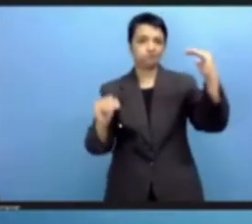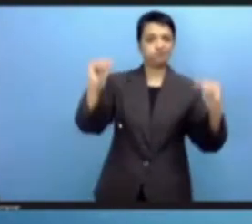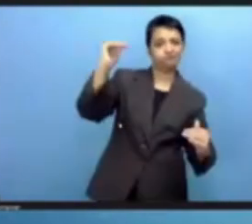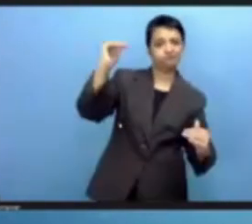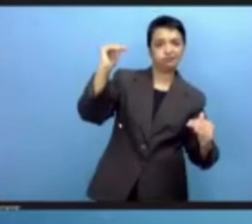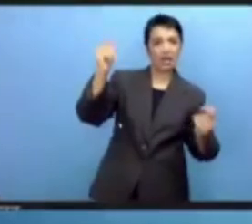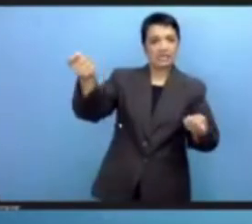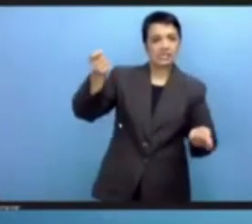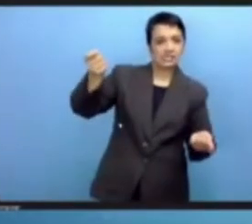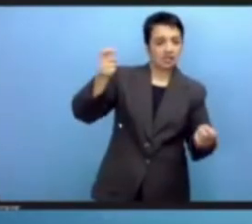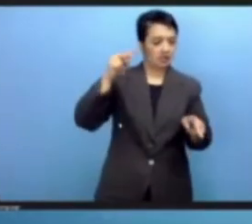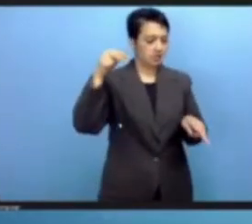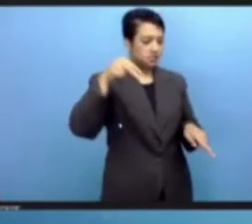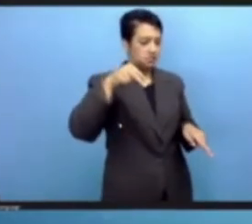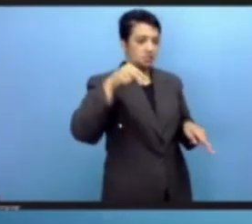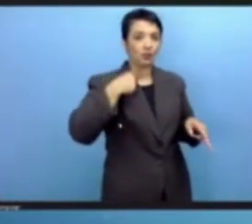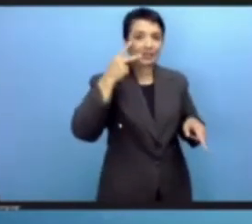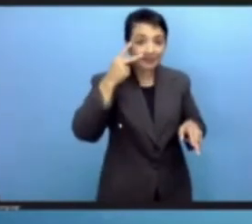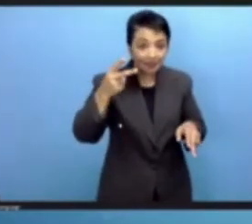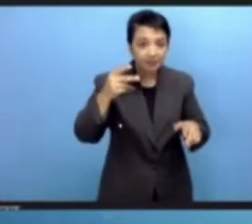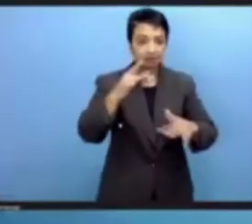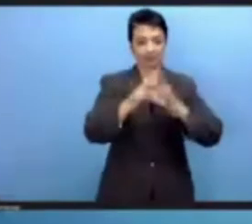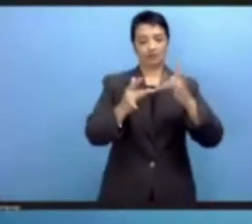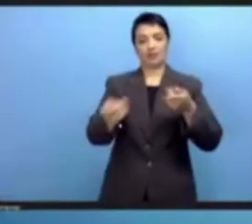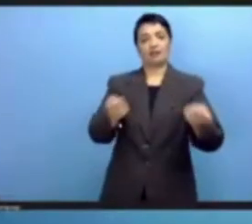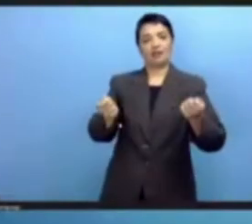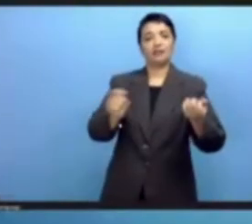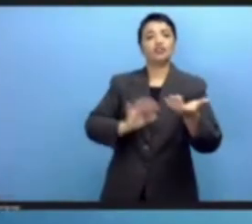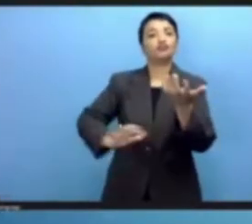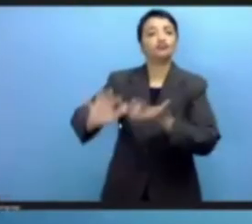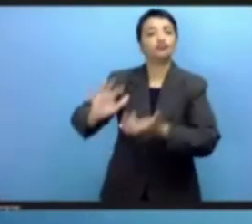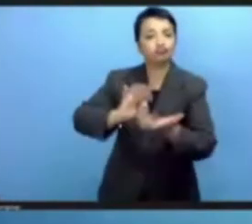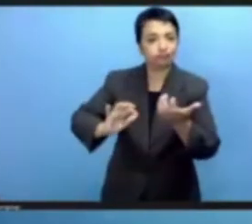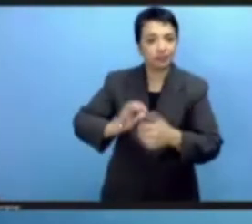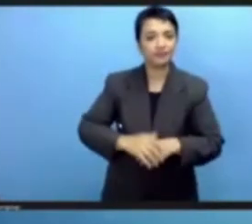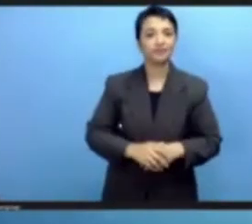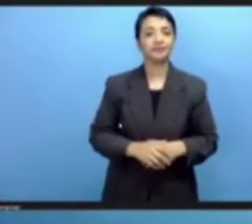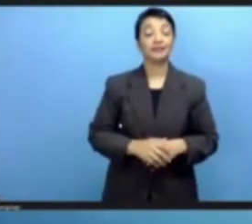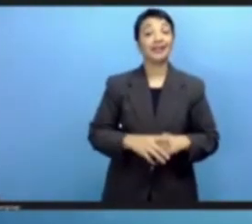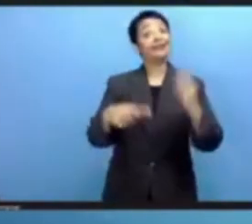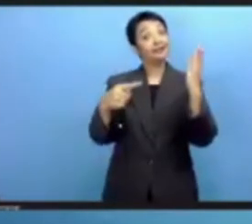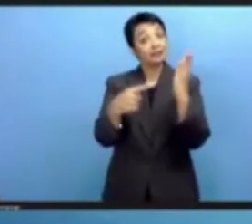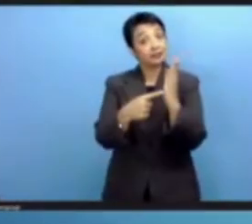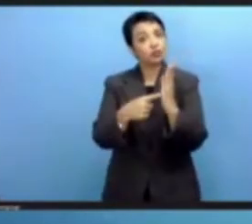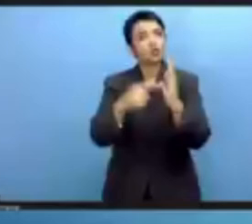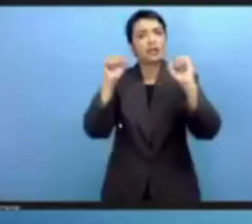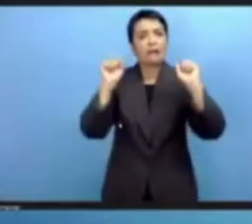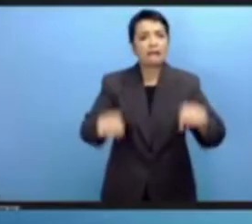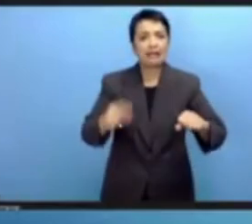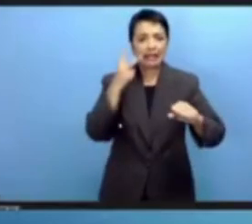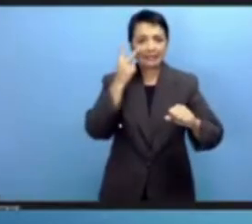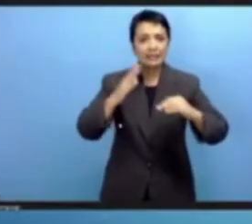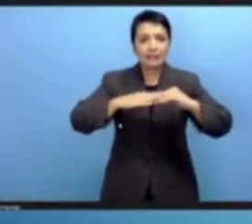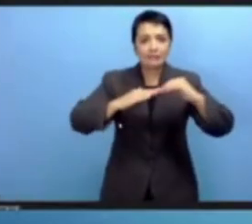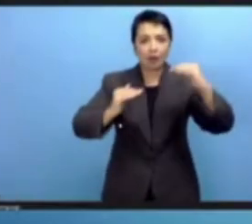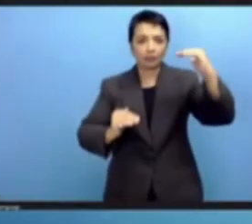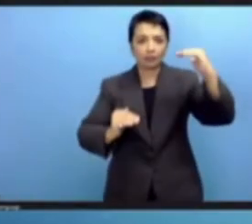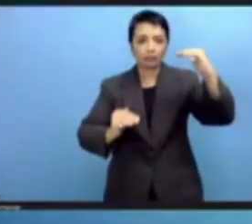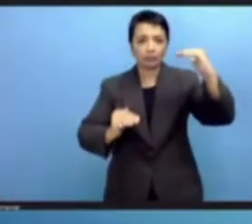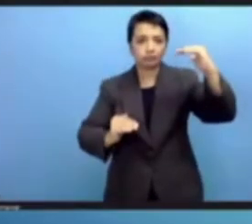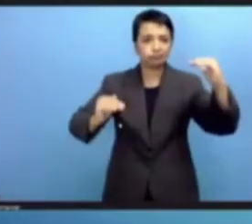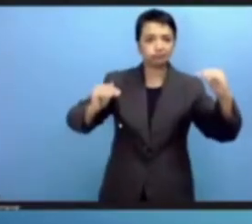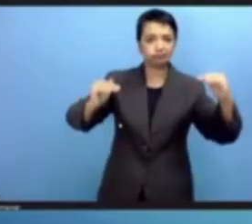discussions on internet governance. Technologies have the potential to exacerbate such imbalances and